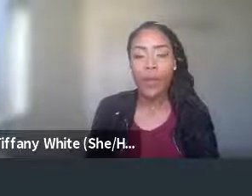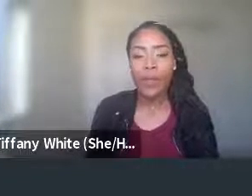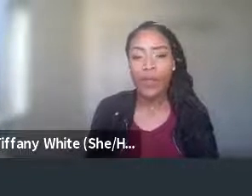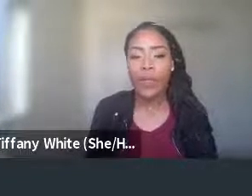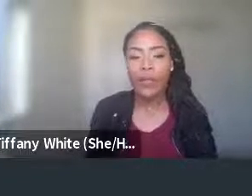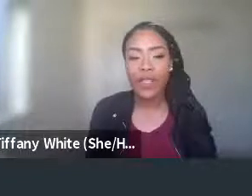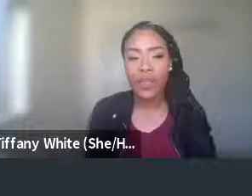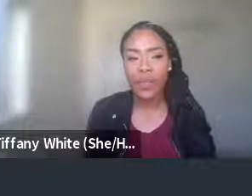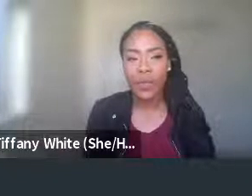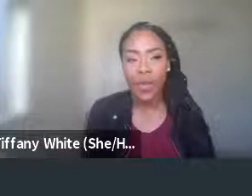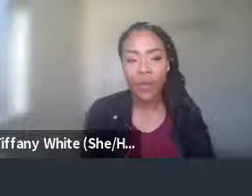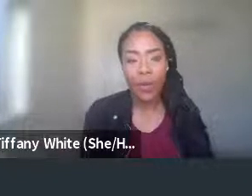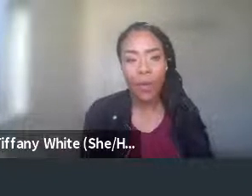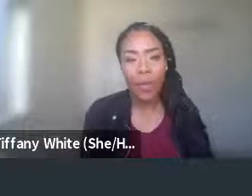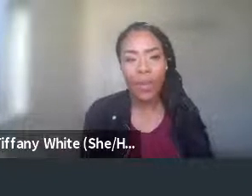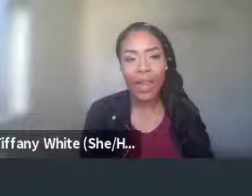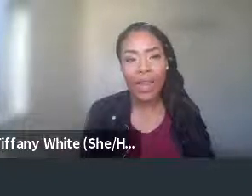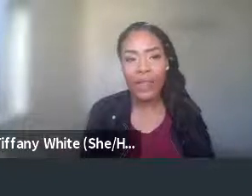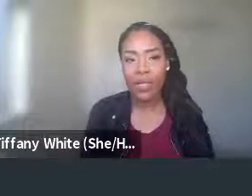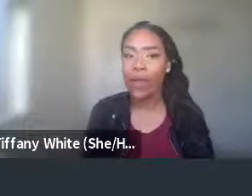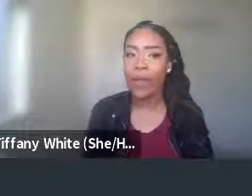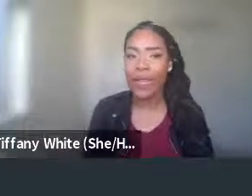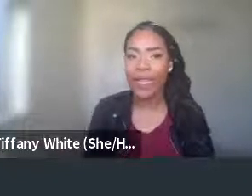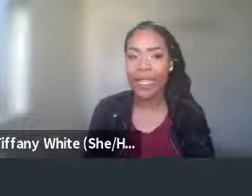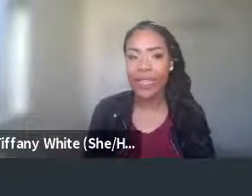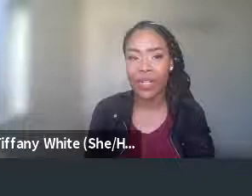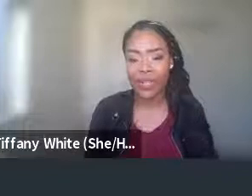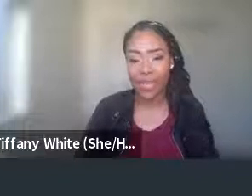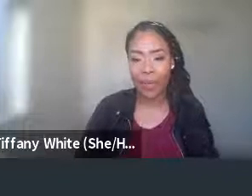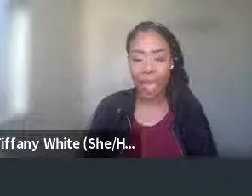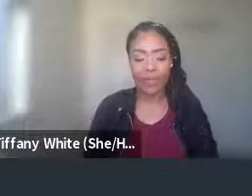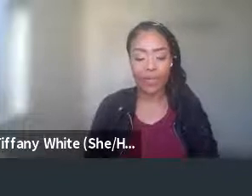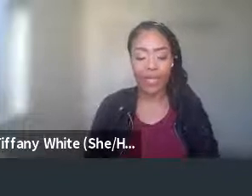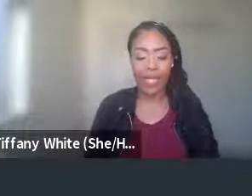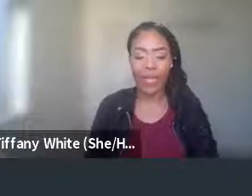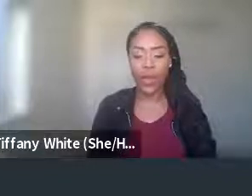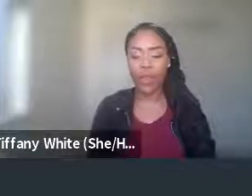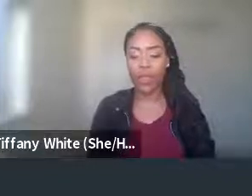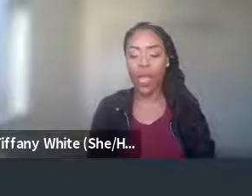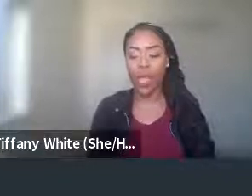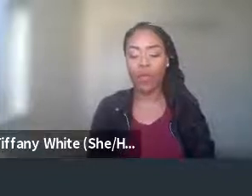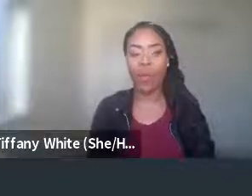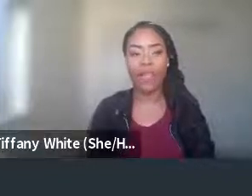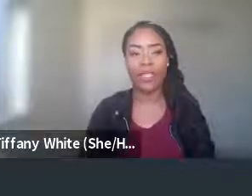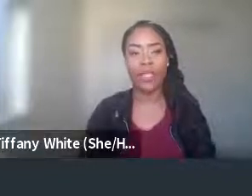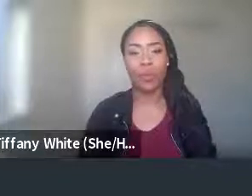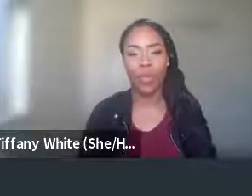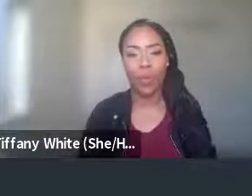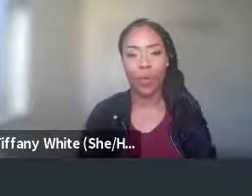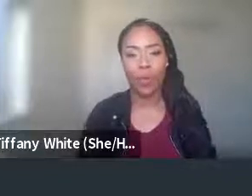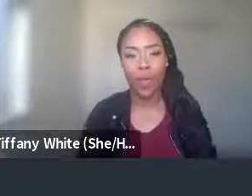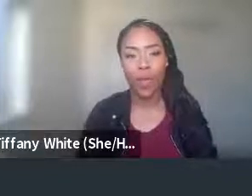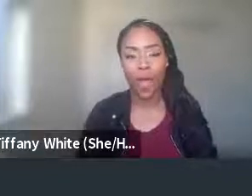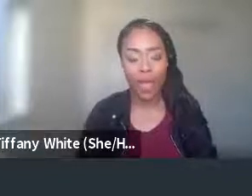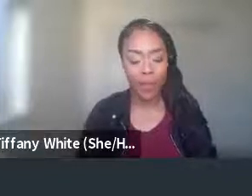So I'm going to leave this on the screen for a moment, but I just want to talk about intent versus impact, because I know that a lot of well-intentioned